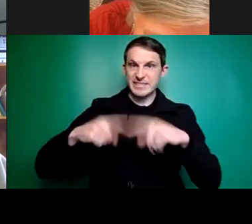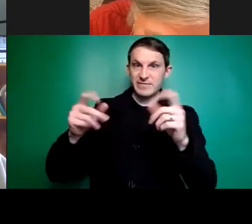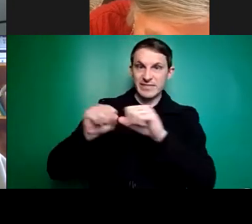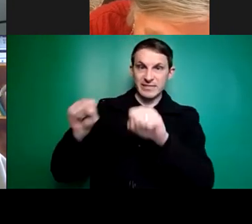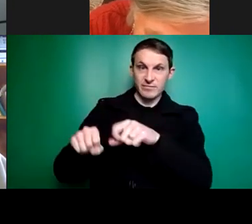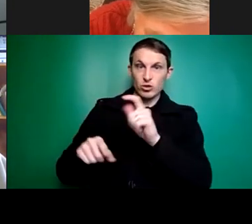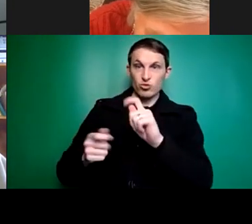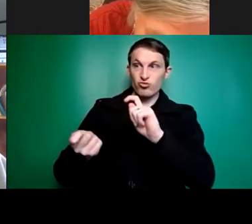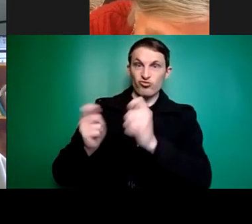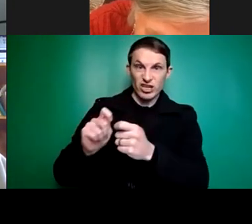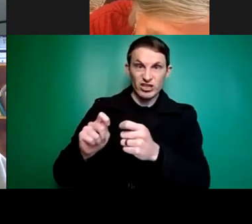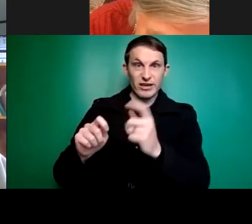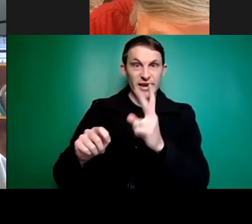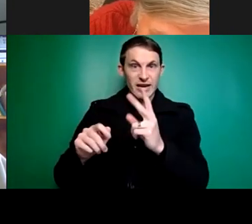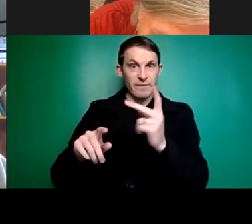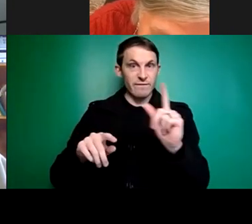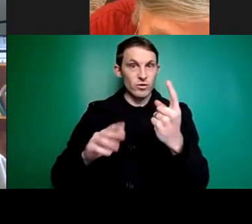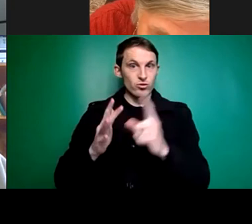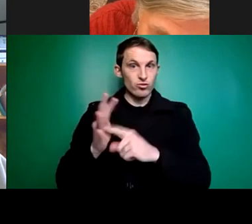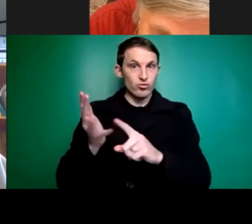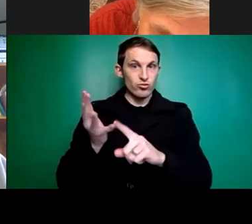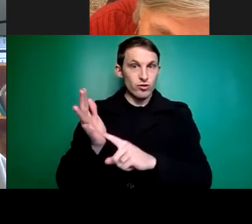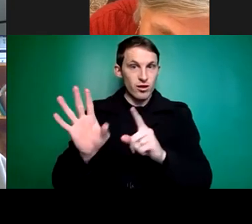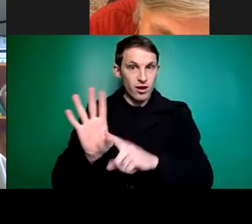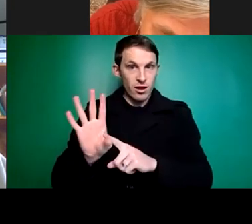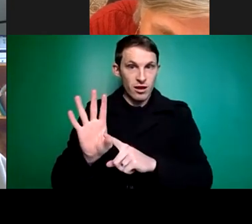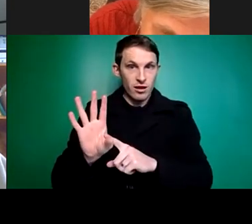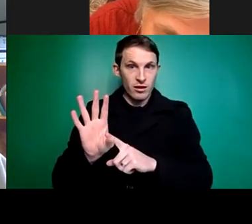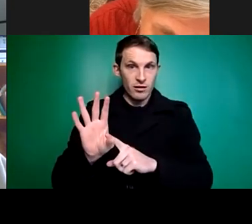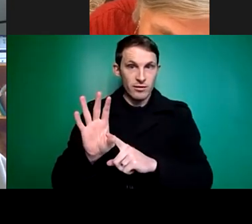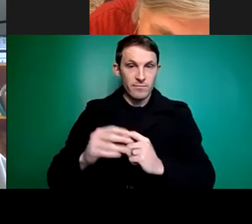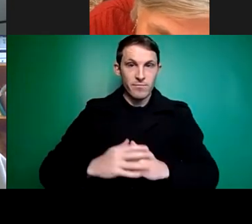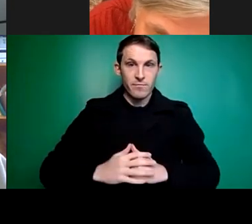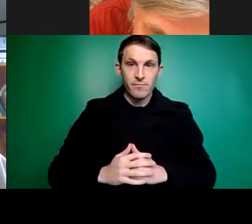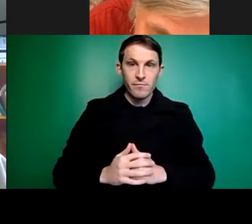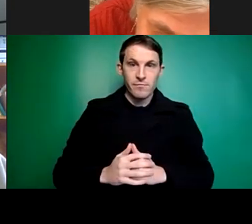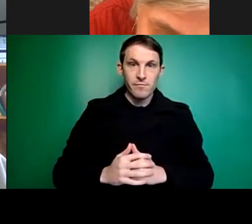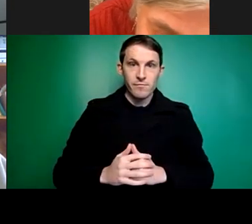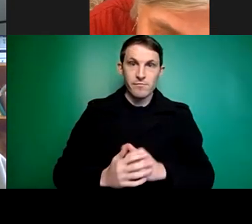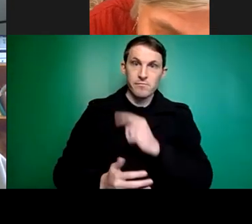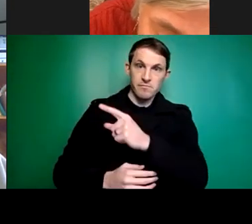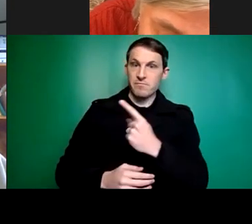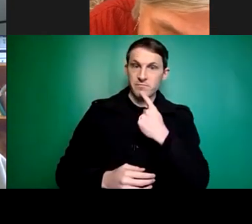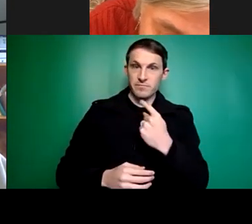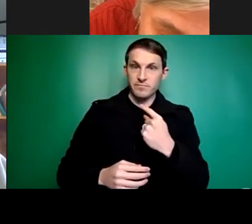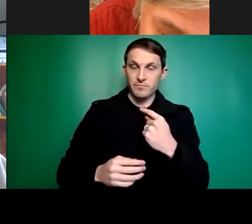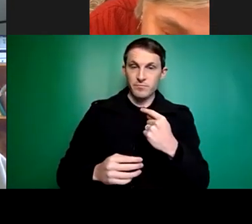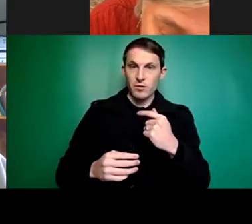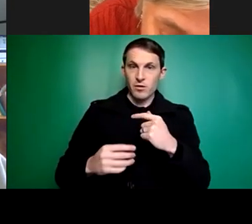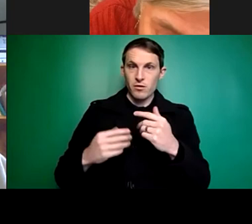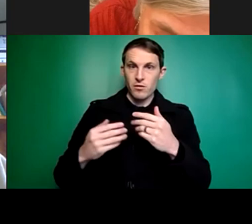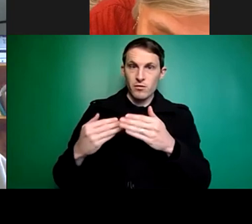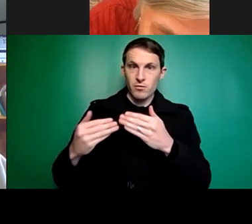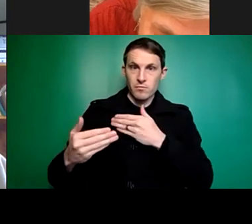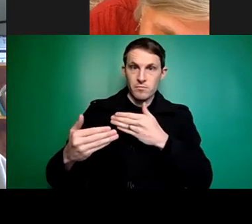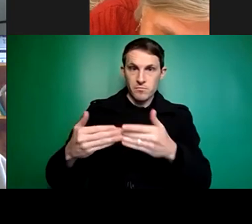July but with that they still say, well, whatever you're paying for now you have to continue paying for. It's not easy